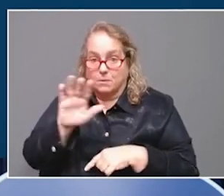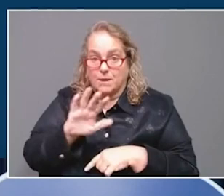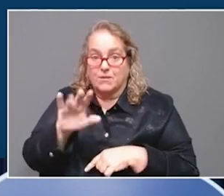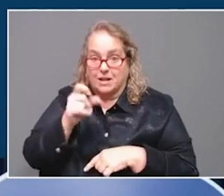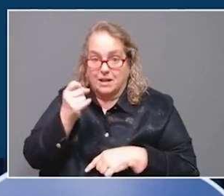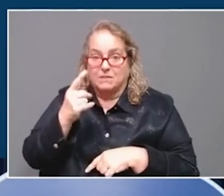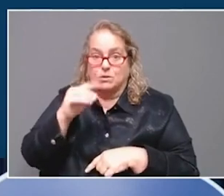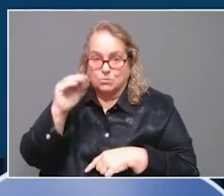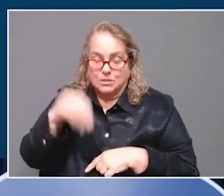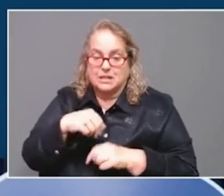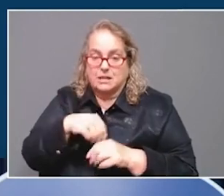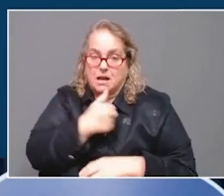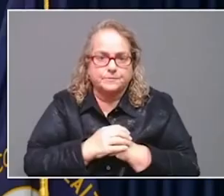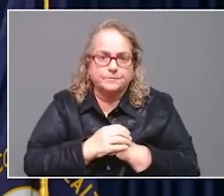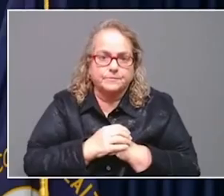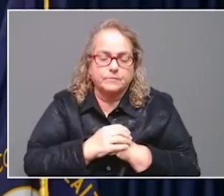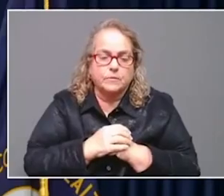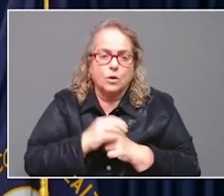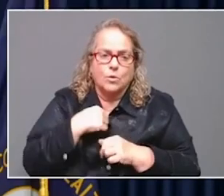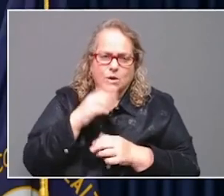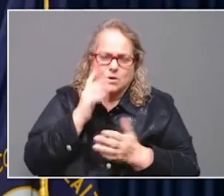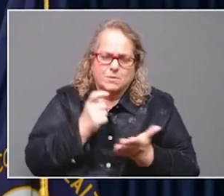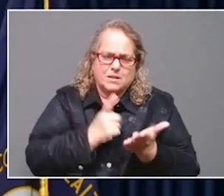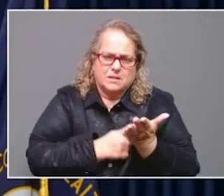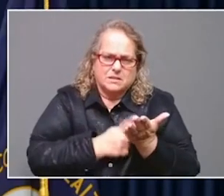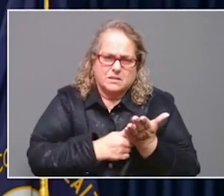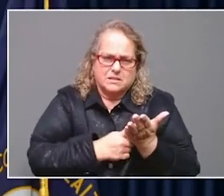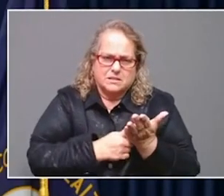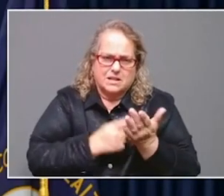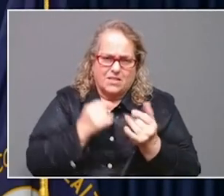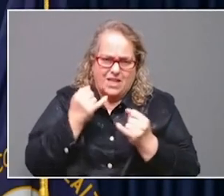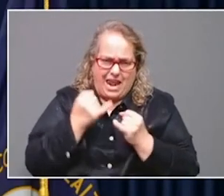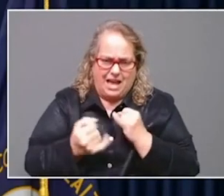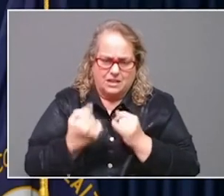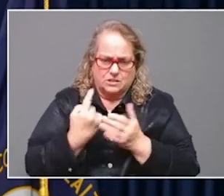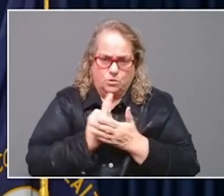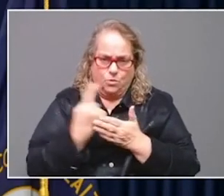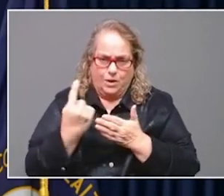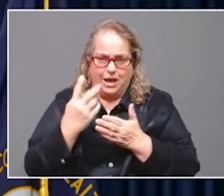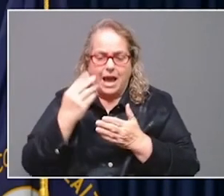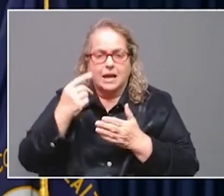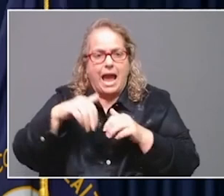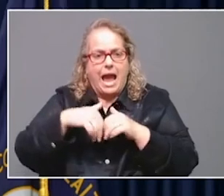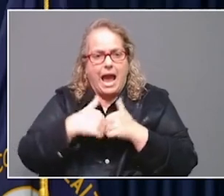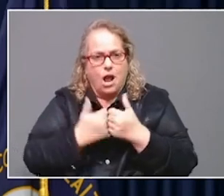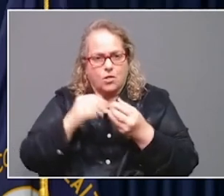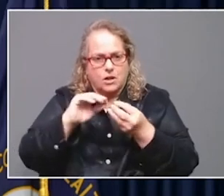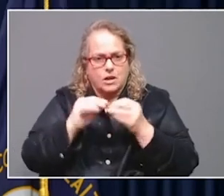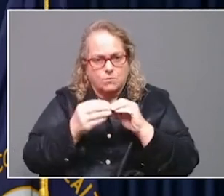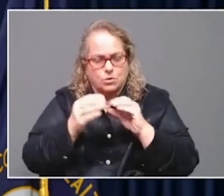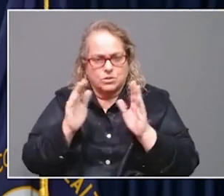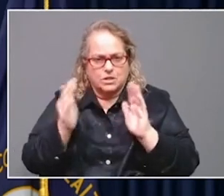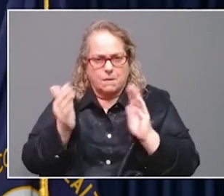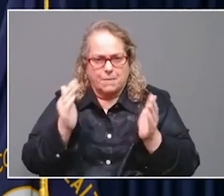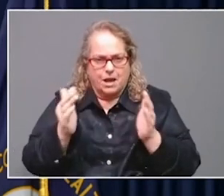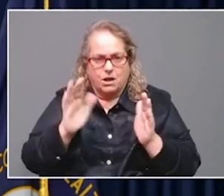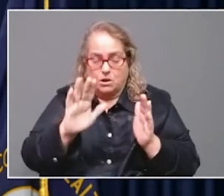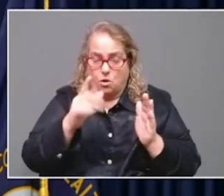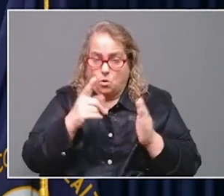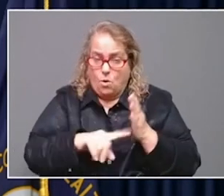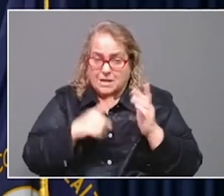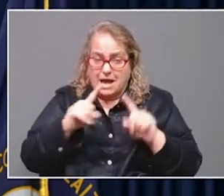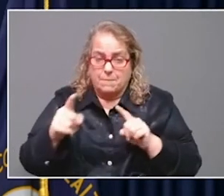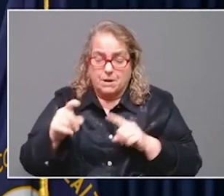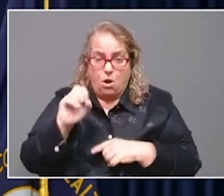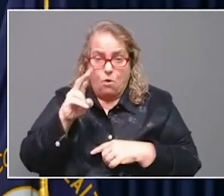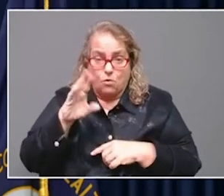Beshear says this latest surge in Kentucky is still the Delta variant. He says he believes it is being fueled by waning immunity, and he urged Kentuckians